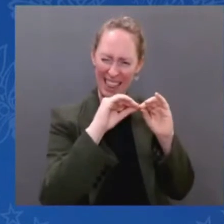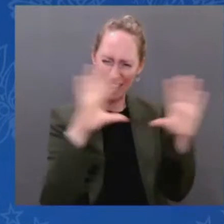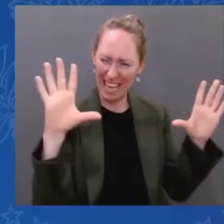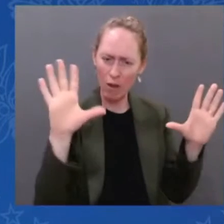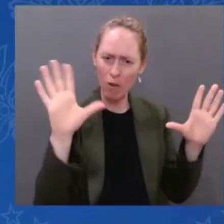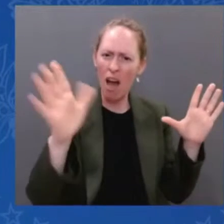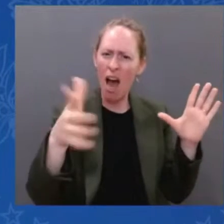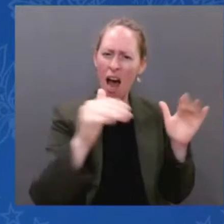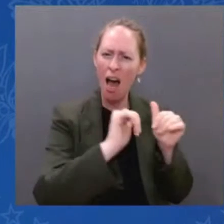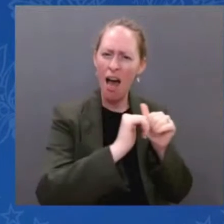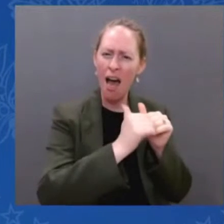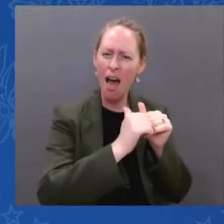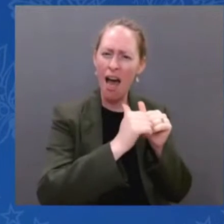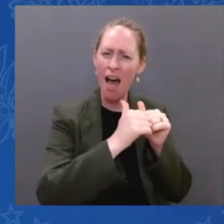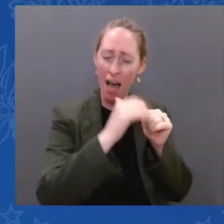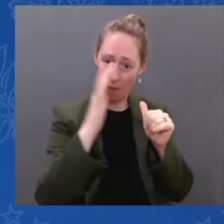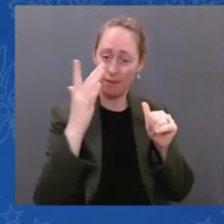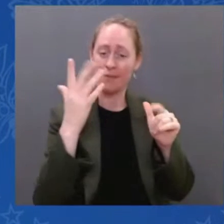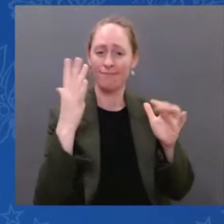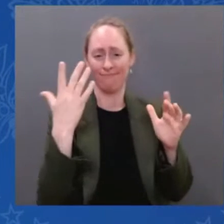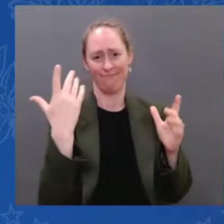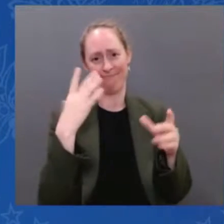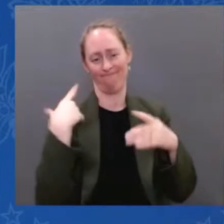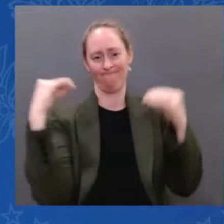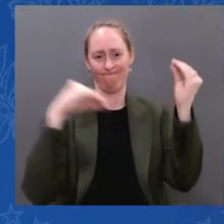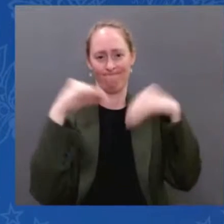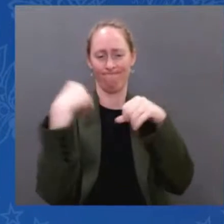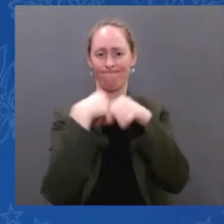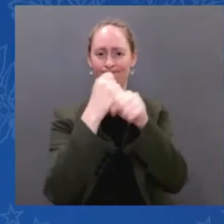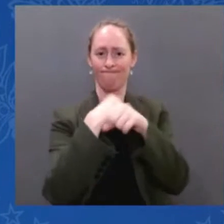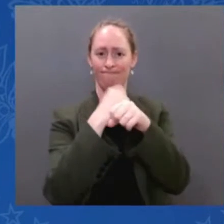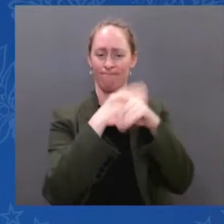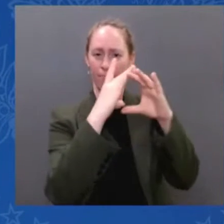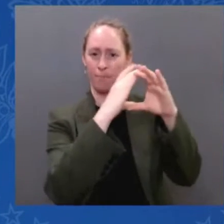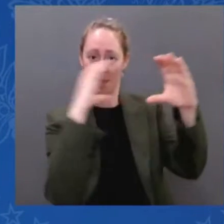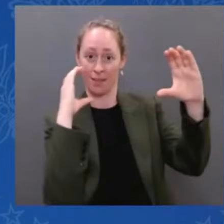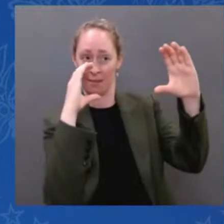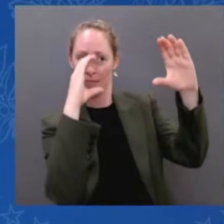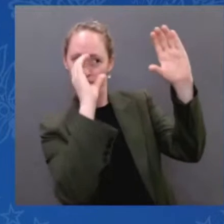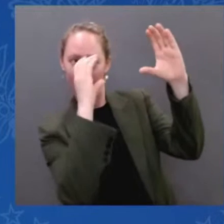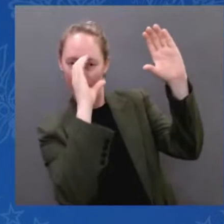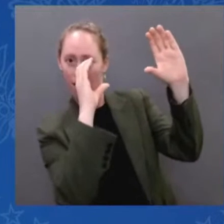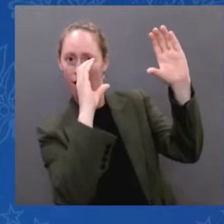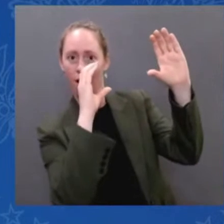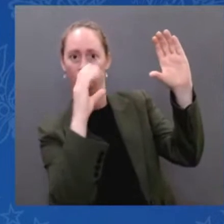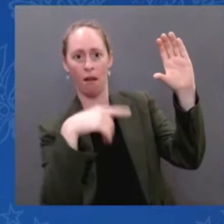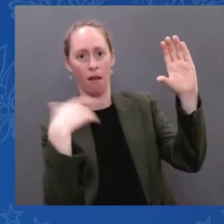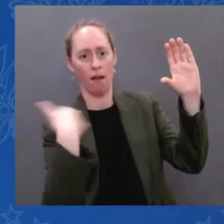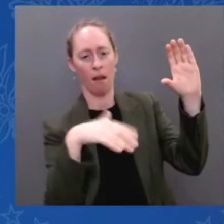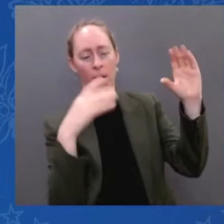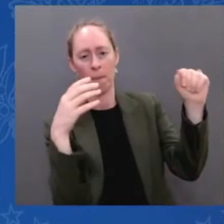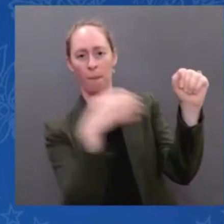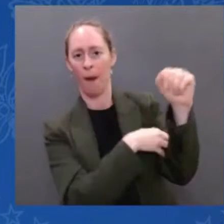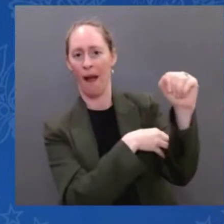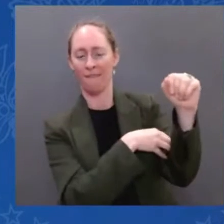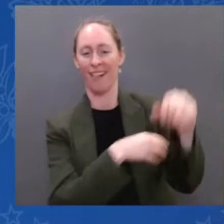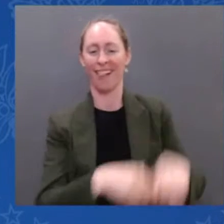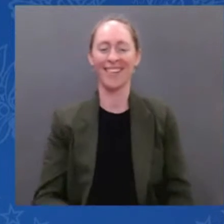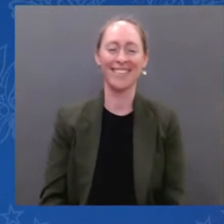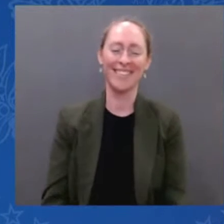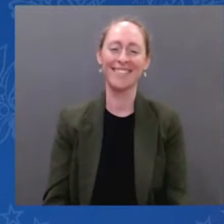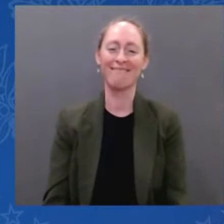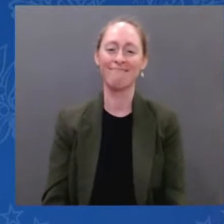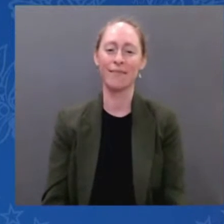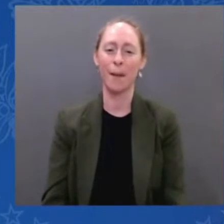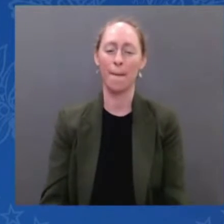a president and a vice president who have charged the entire Biden-Harris administration with leading with the science and who believe deeply